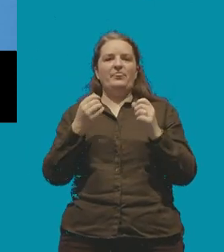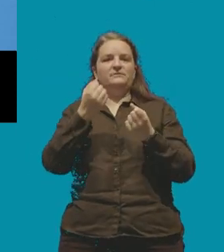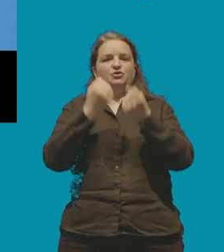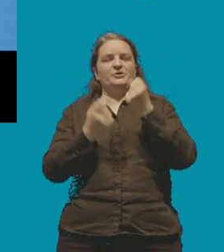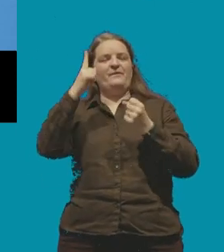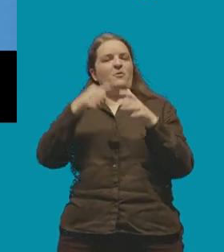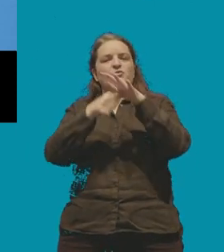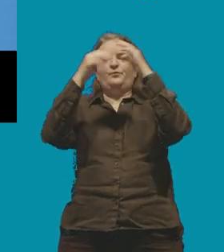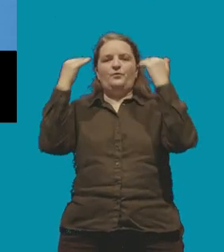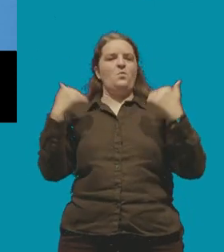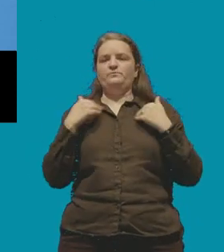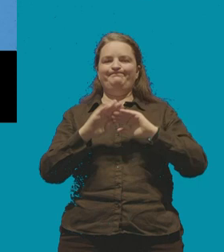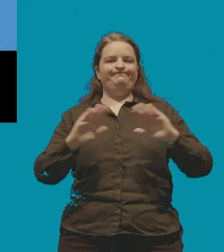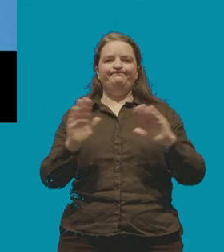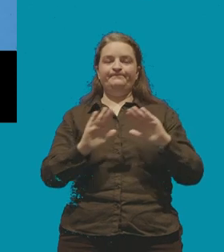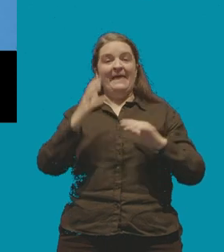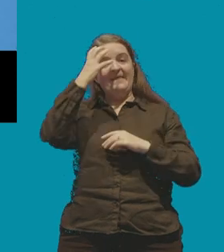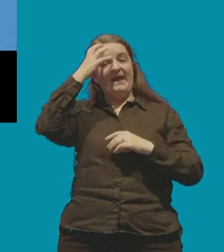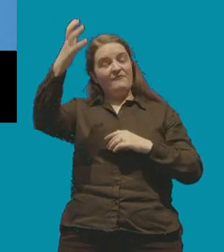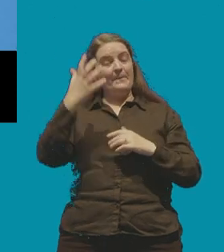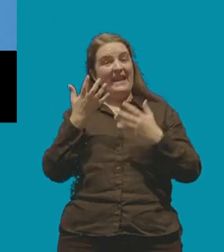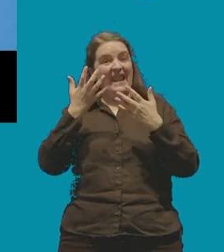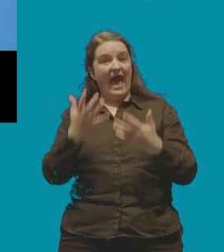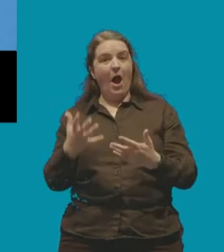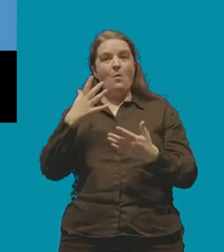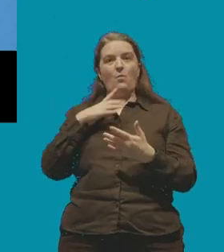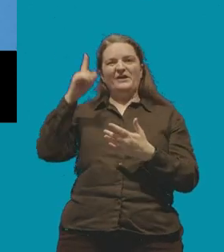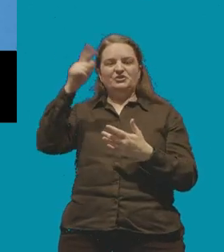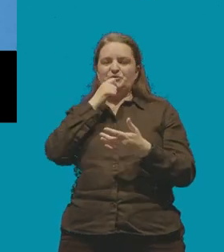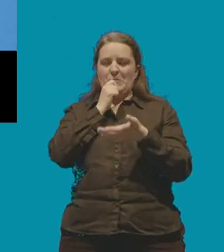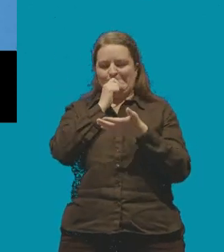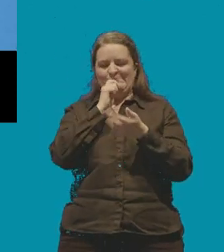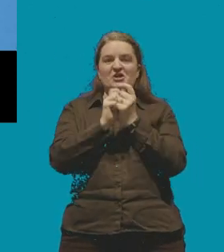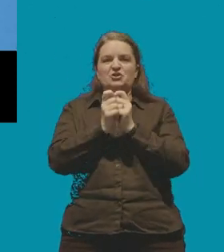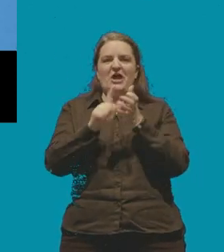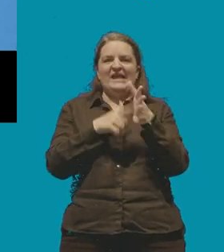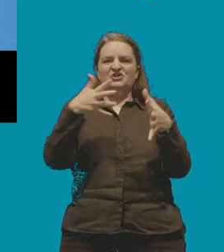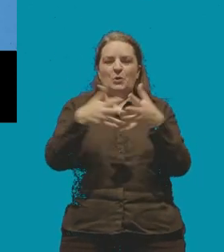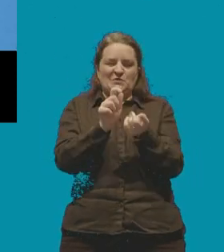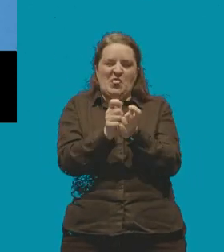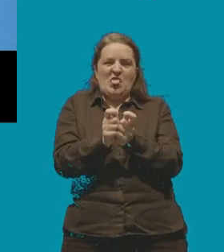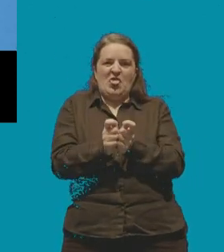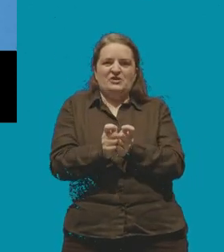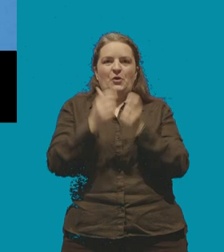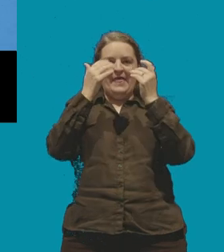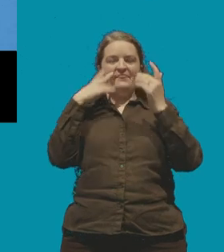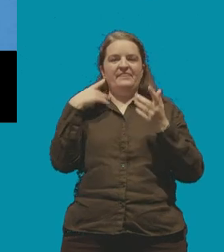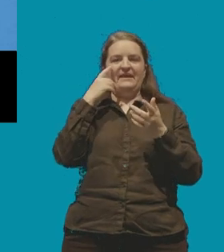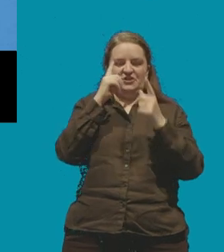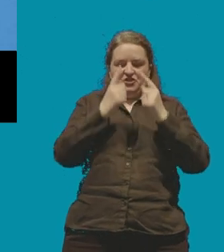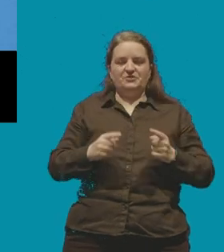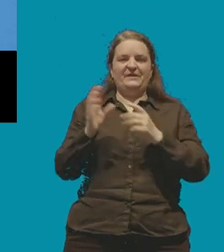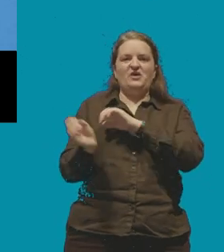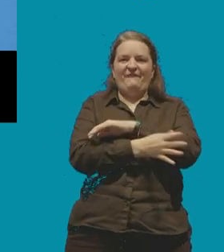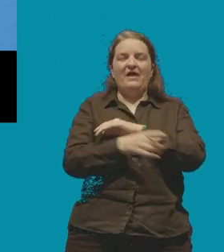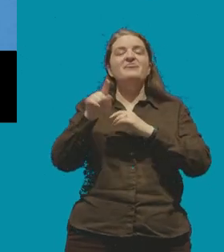the government has now attempted to legislate that judgment out of existence by passing its so-called safety of rwanda